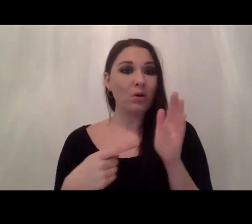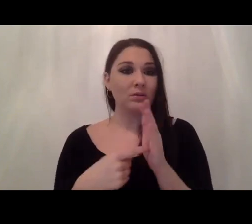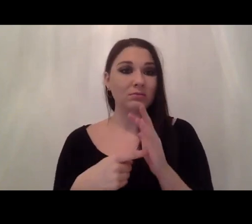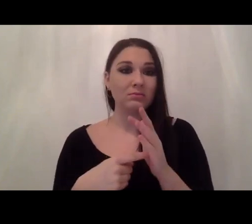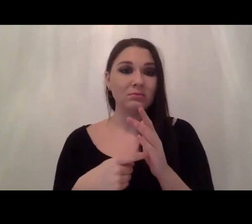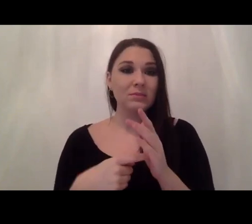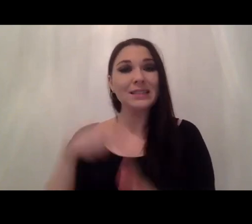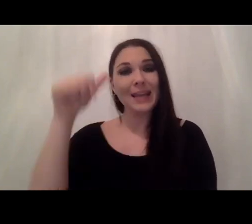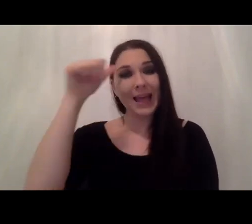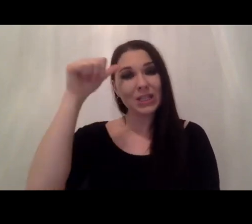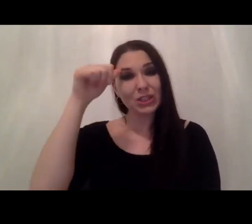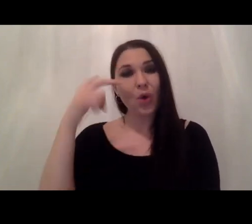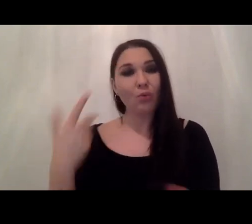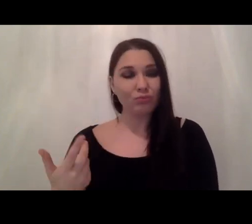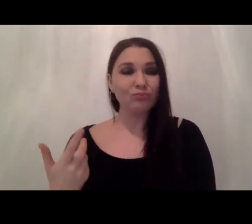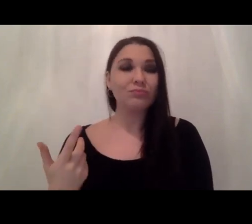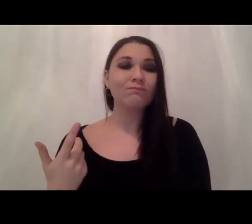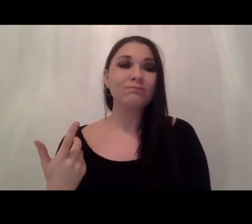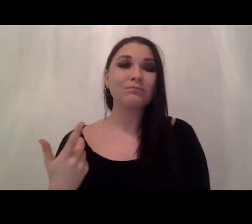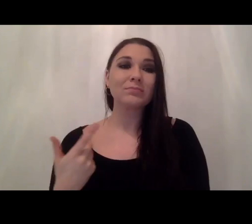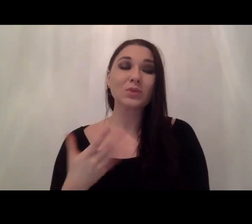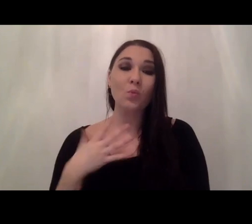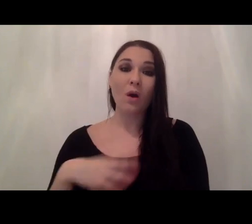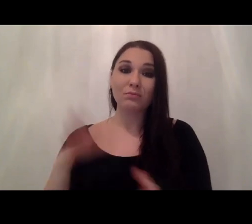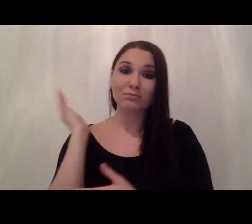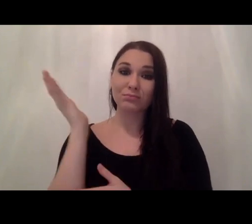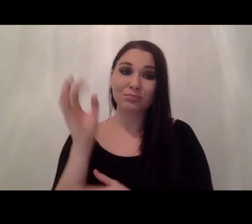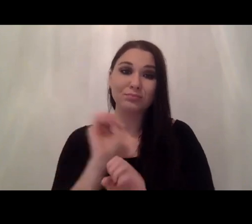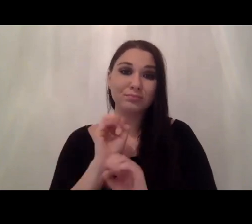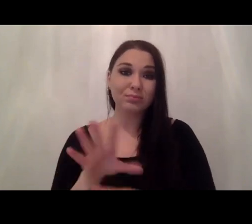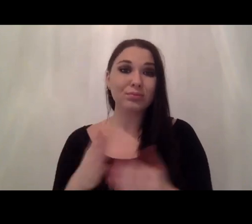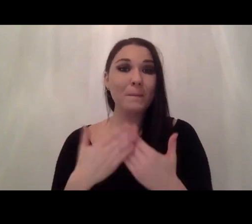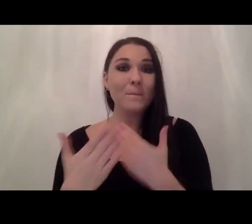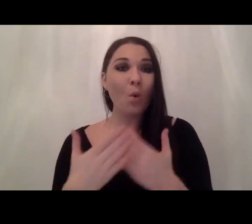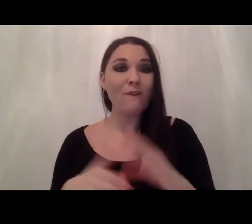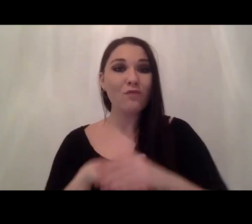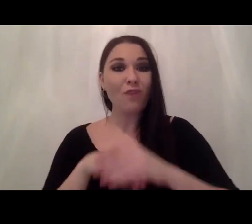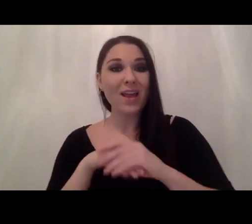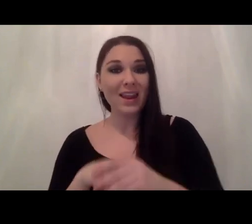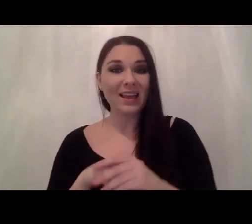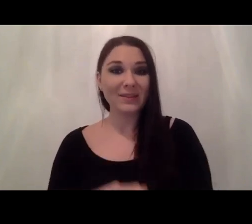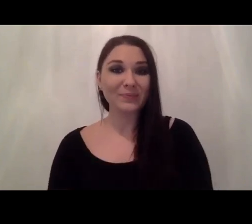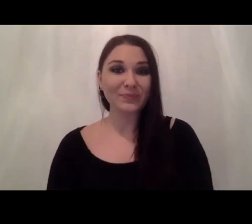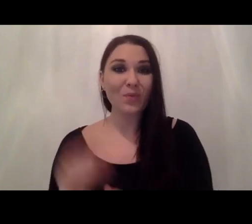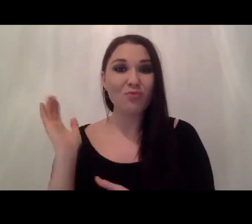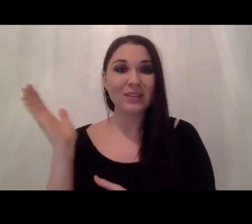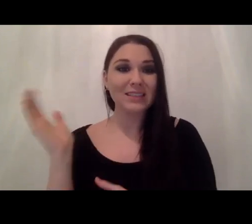to know a little bit about this so I wanted to make this presentation a little bit more friendly in the sense of uh